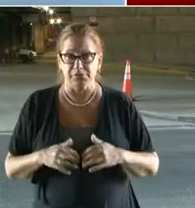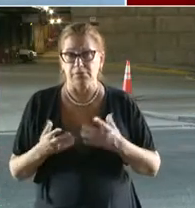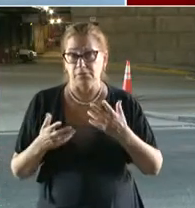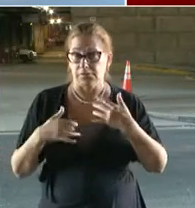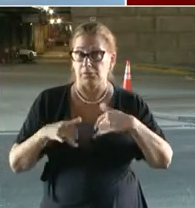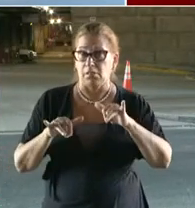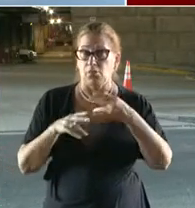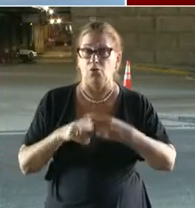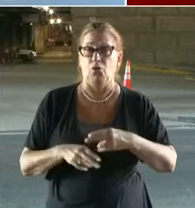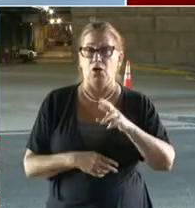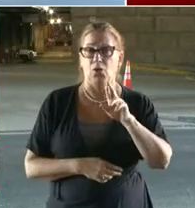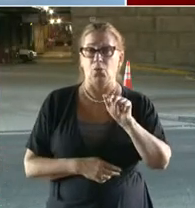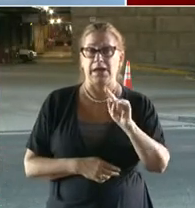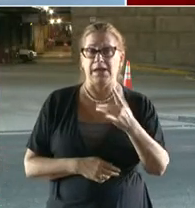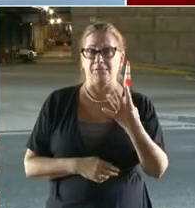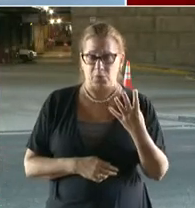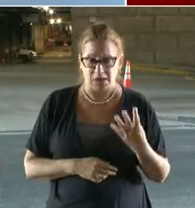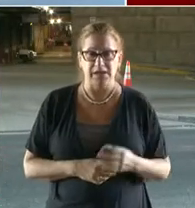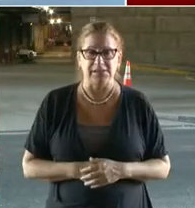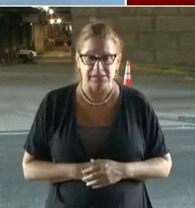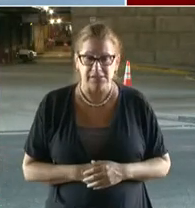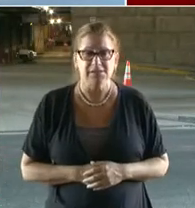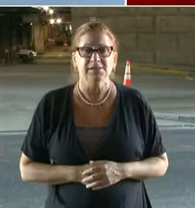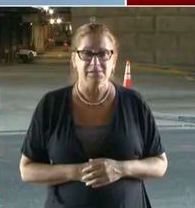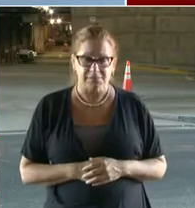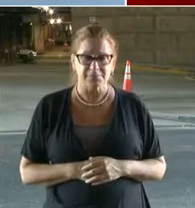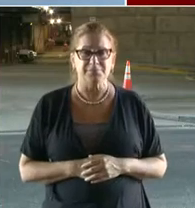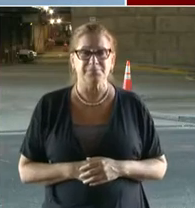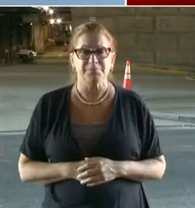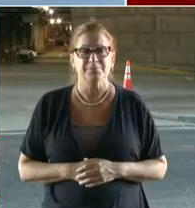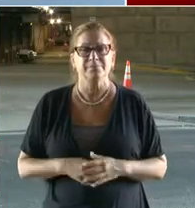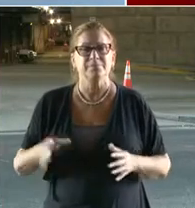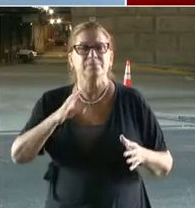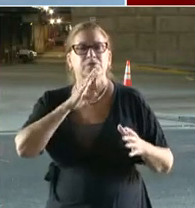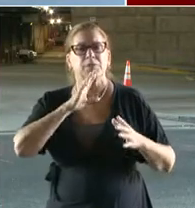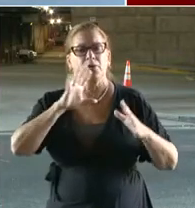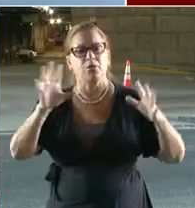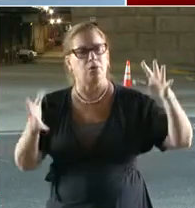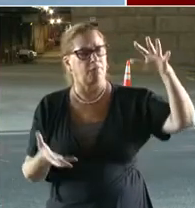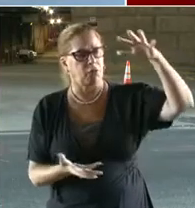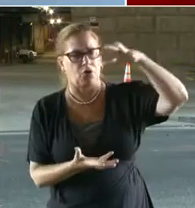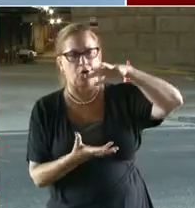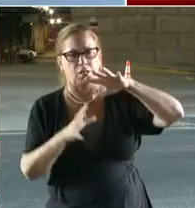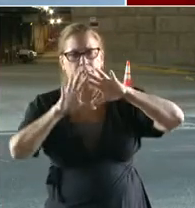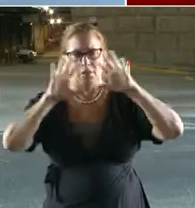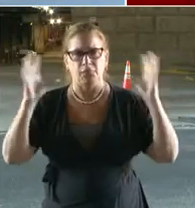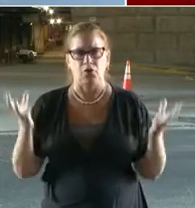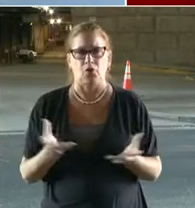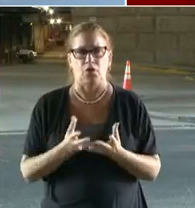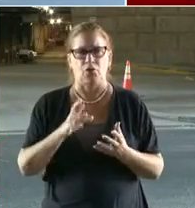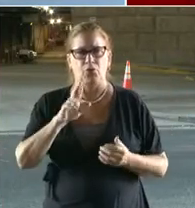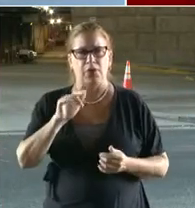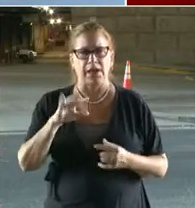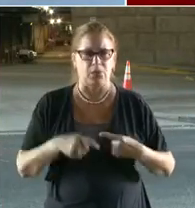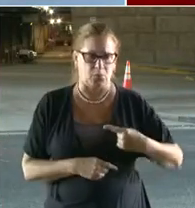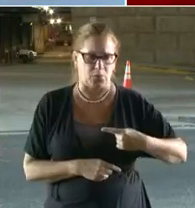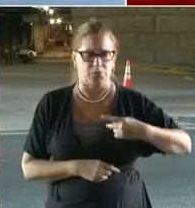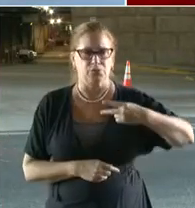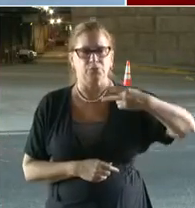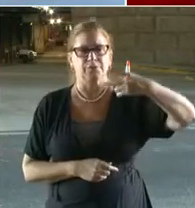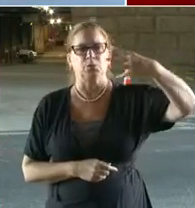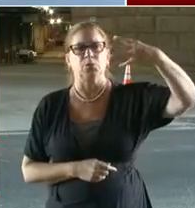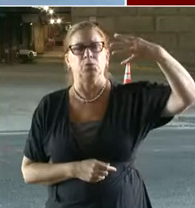components were rated five, but the rating is an overall rating, so it did get the poor condition. But again, I want to reiterate that it was safe for vehicular